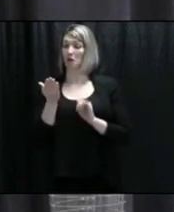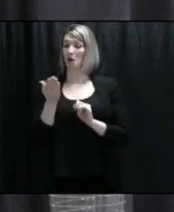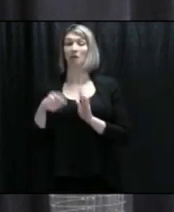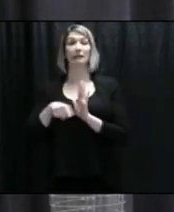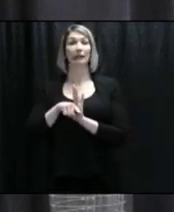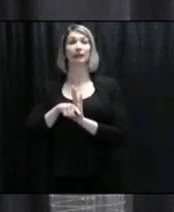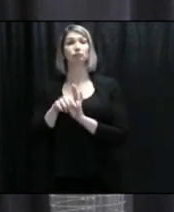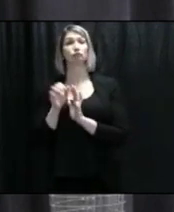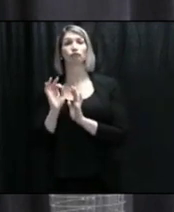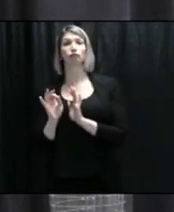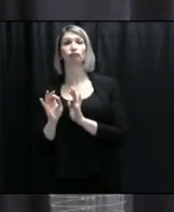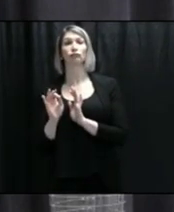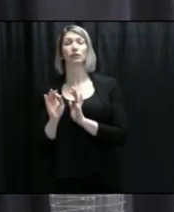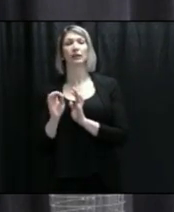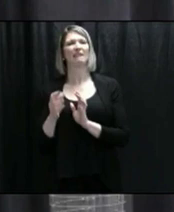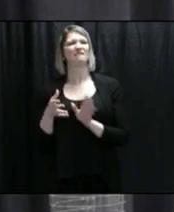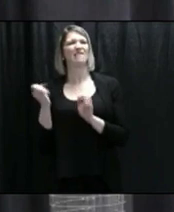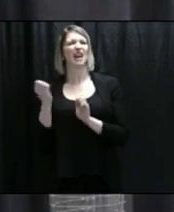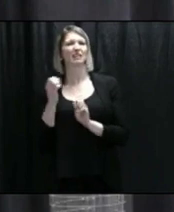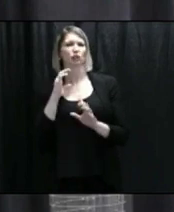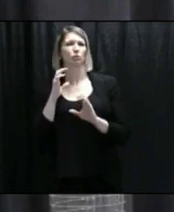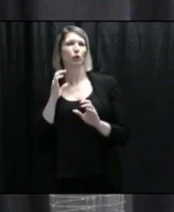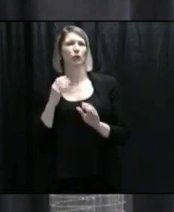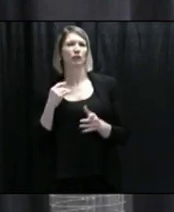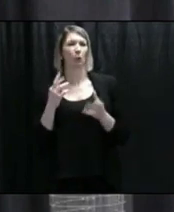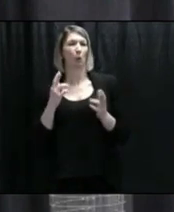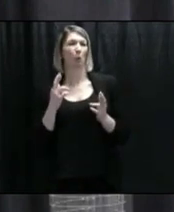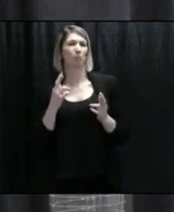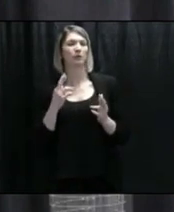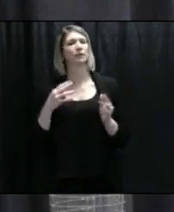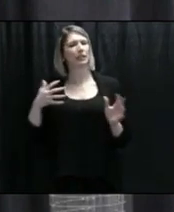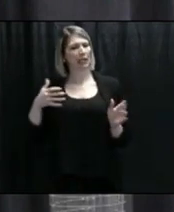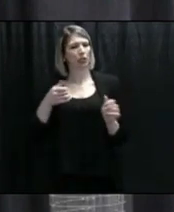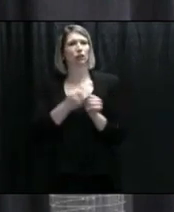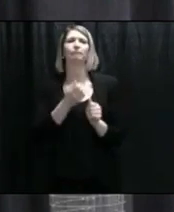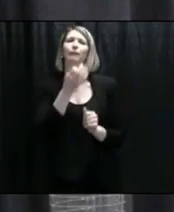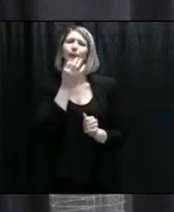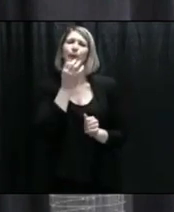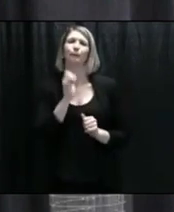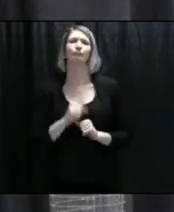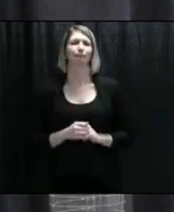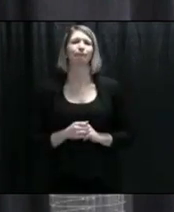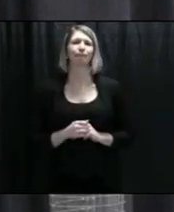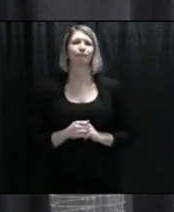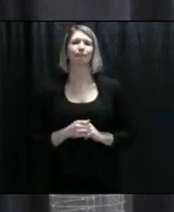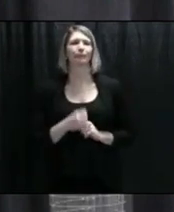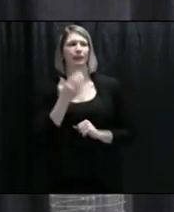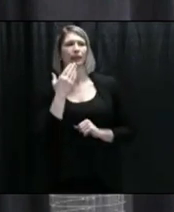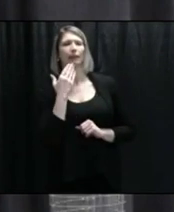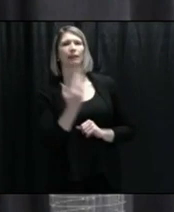I think things will improve in the not-too-distant future. Thank you very much.